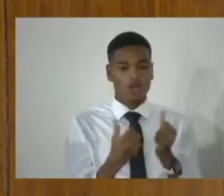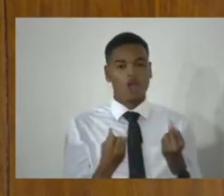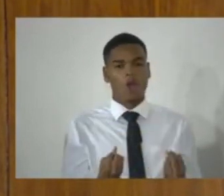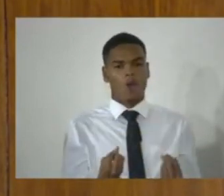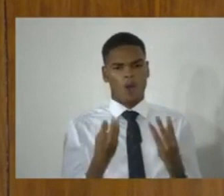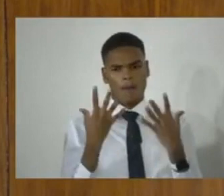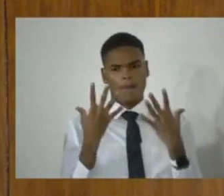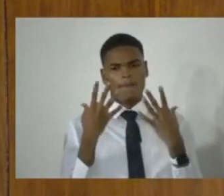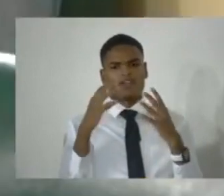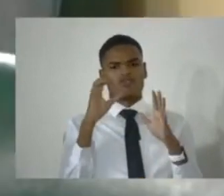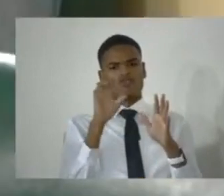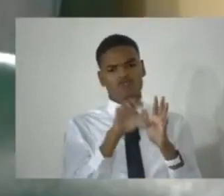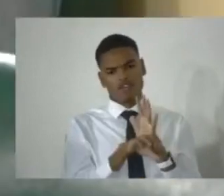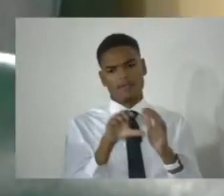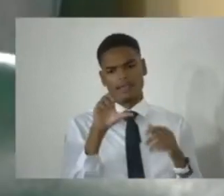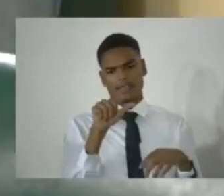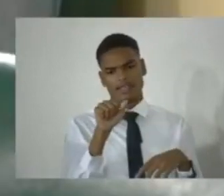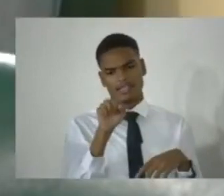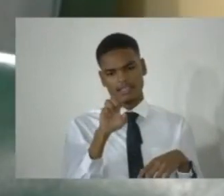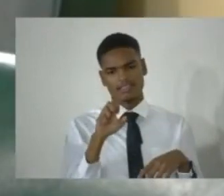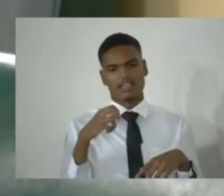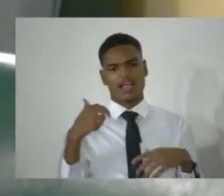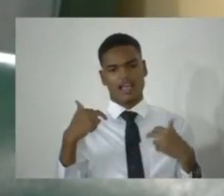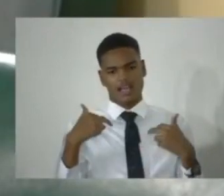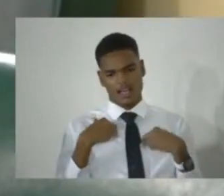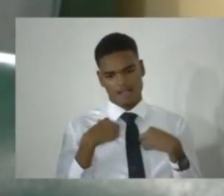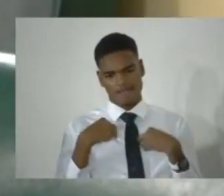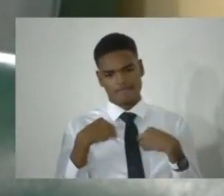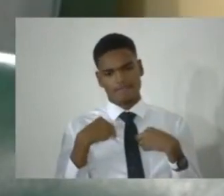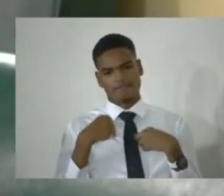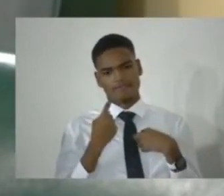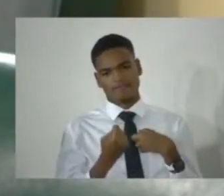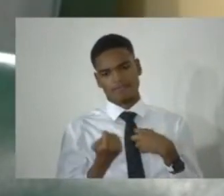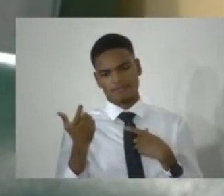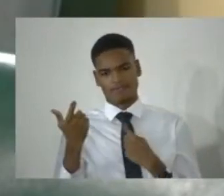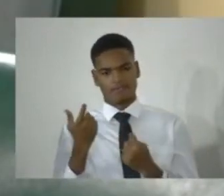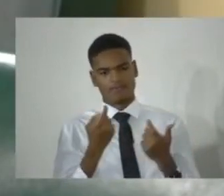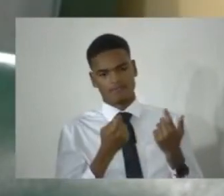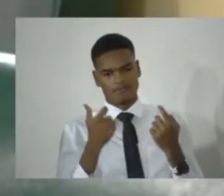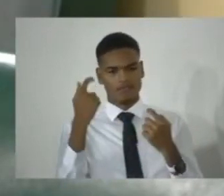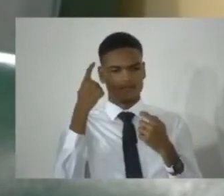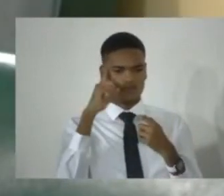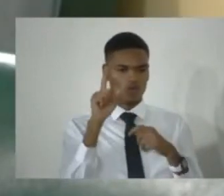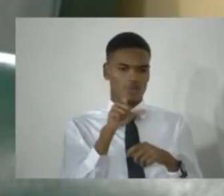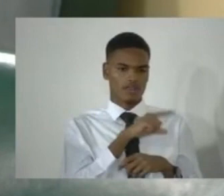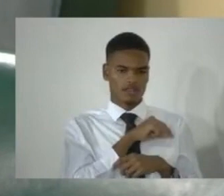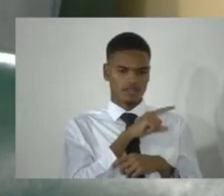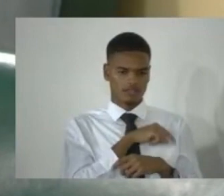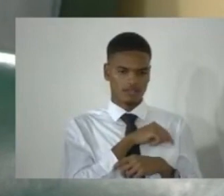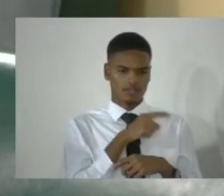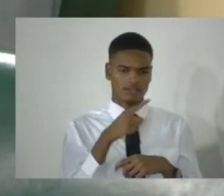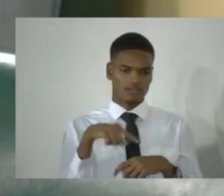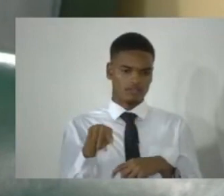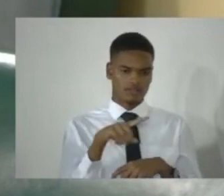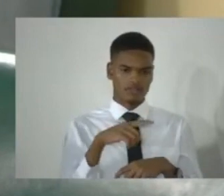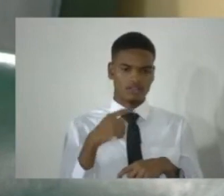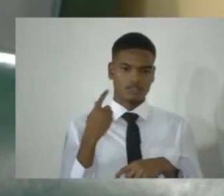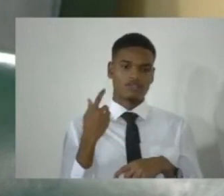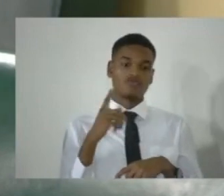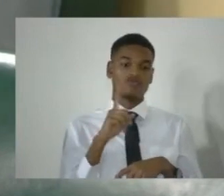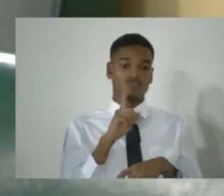cases have been disposed of by way of guilty pleas. It is a significant